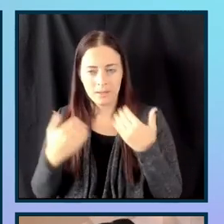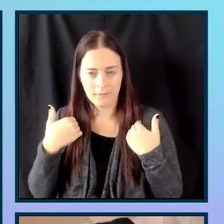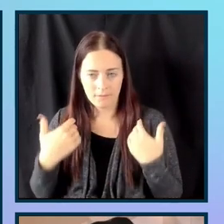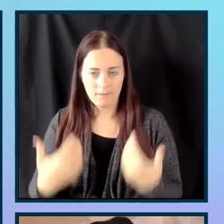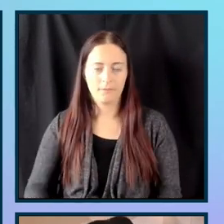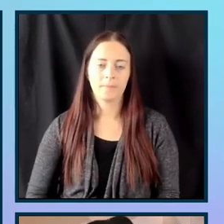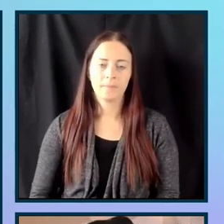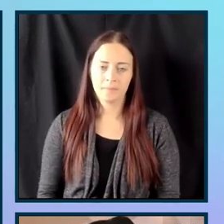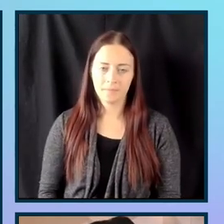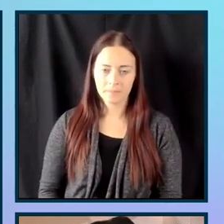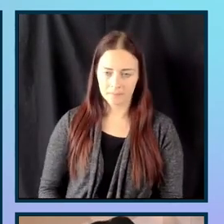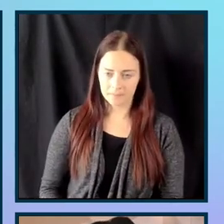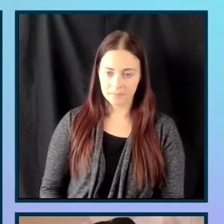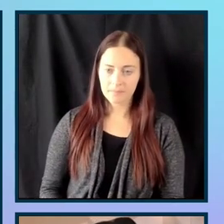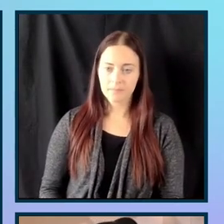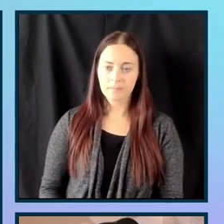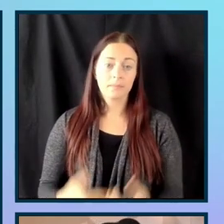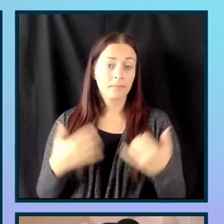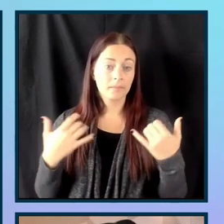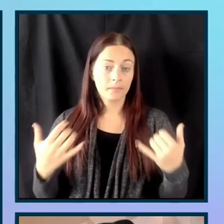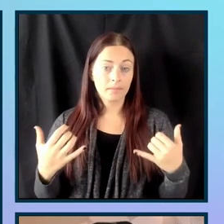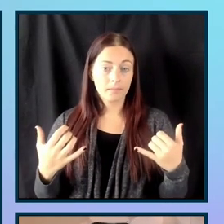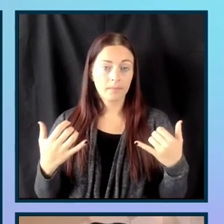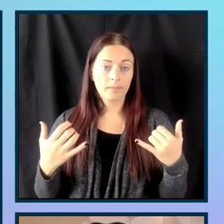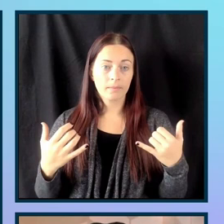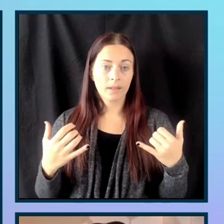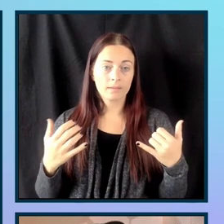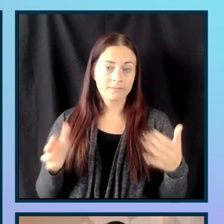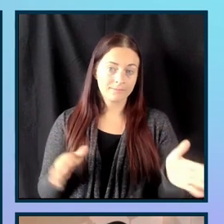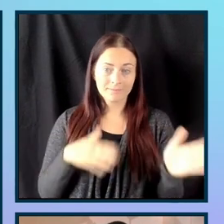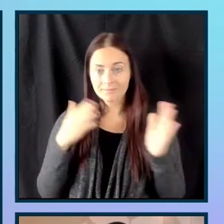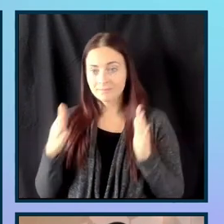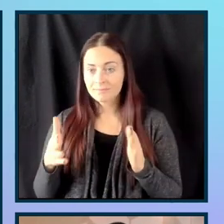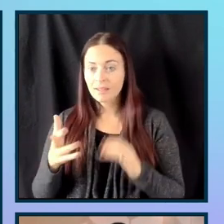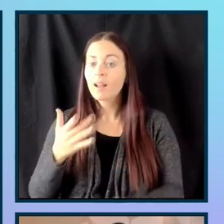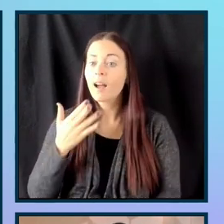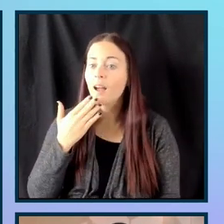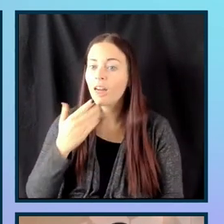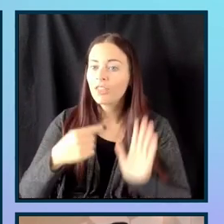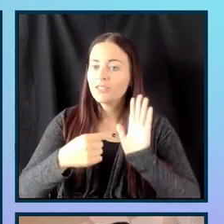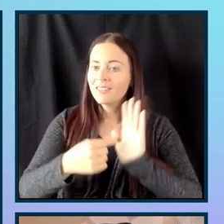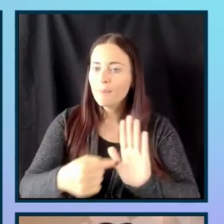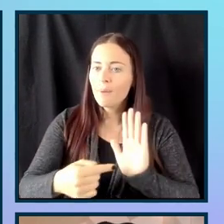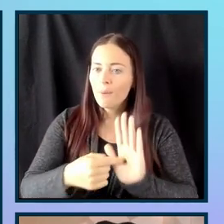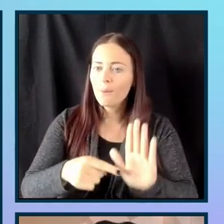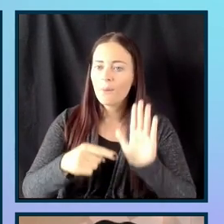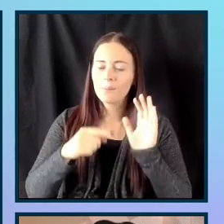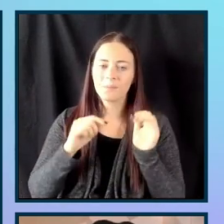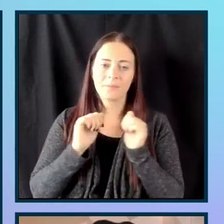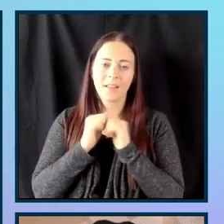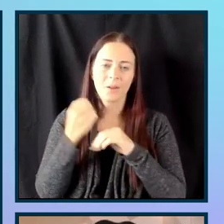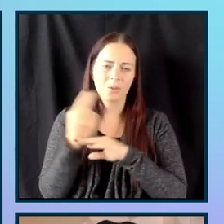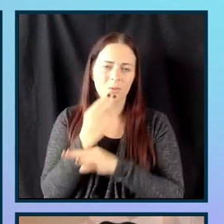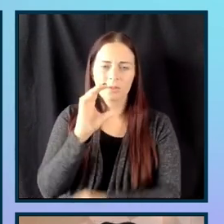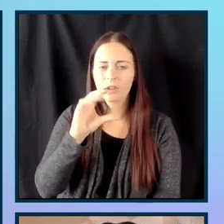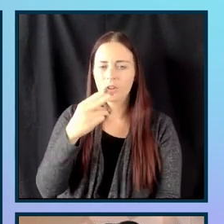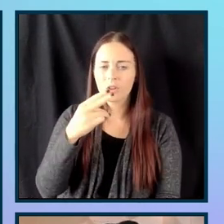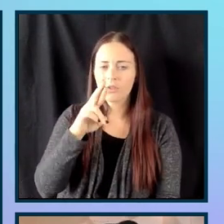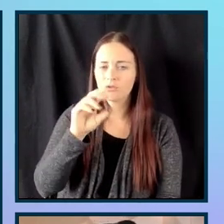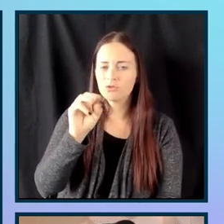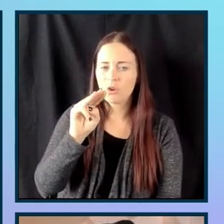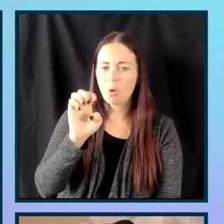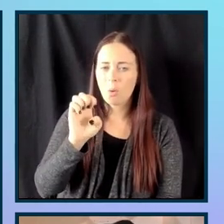So with that, let's go into a color demo on how you can use Chrome browser to test some of these colors.